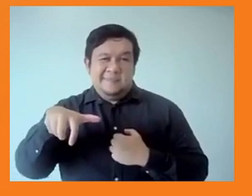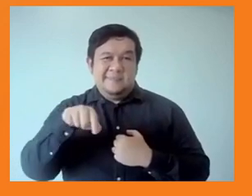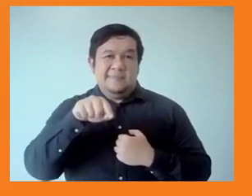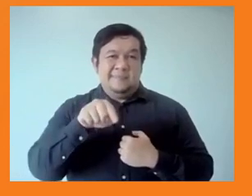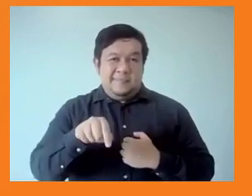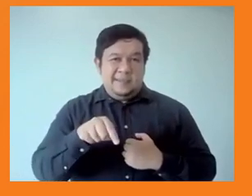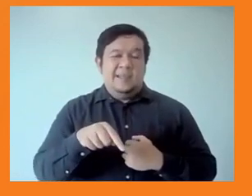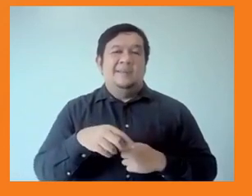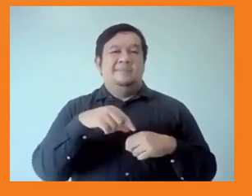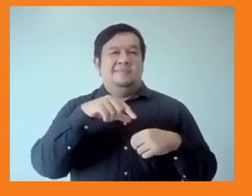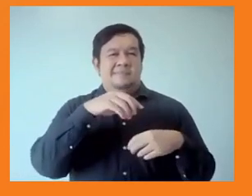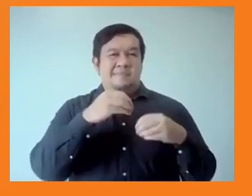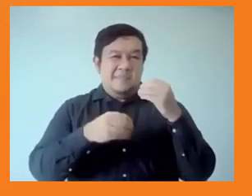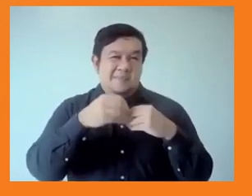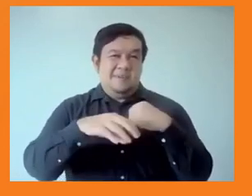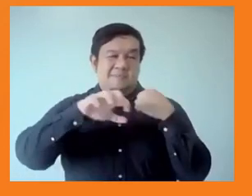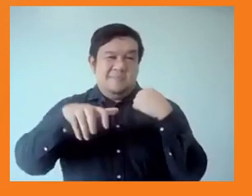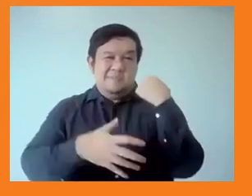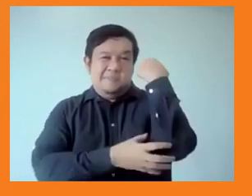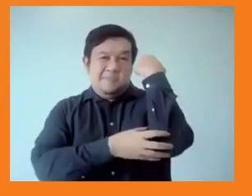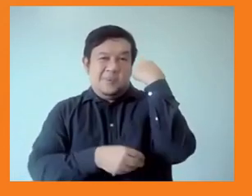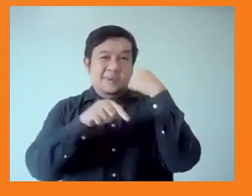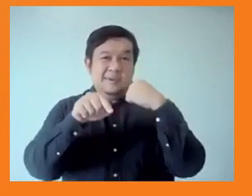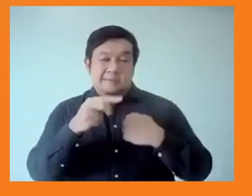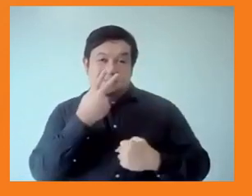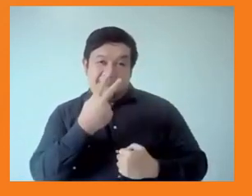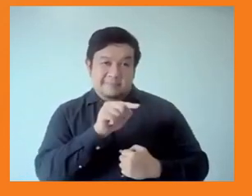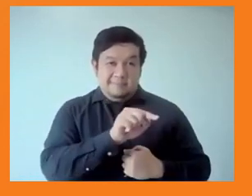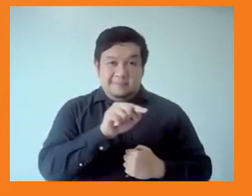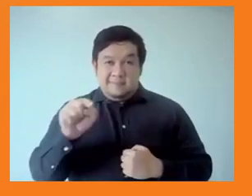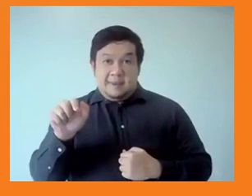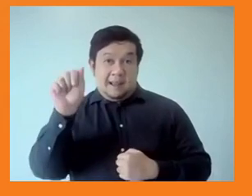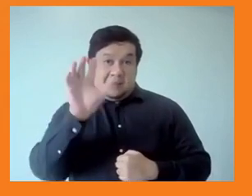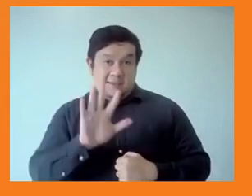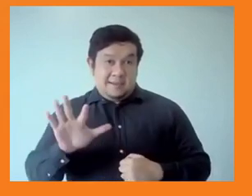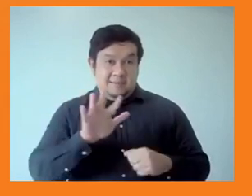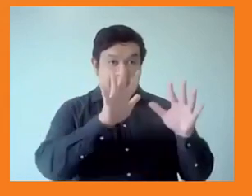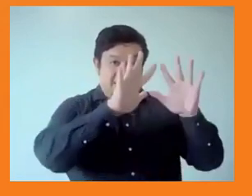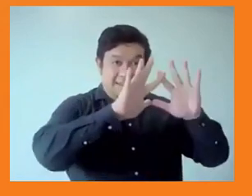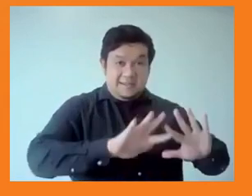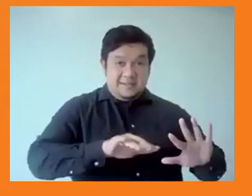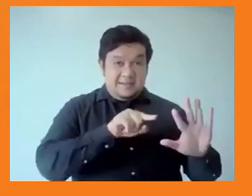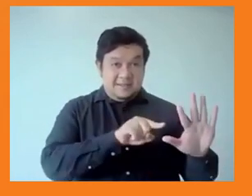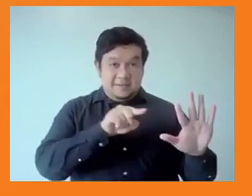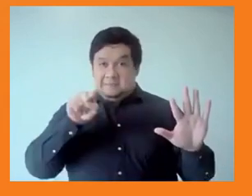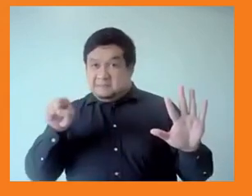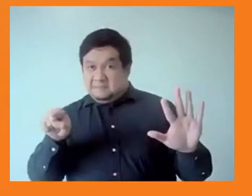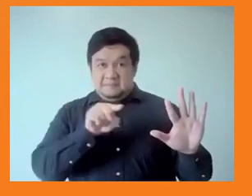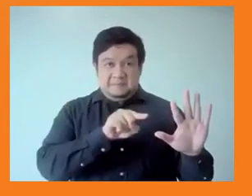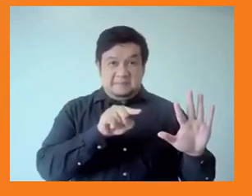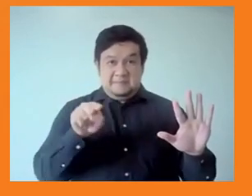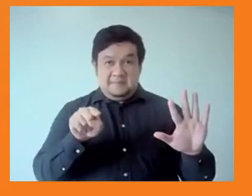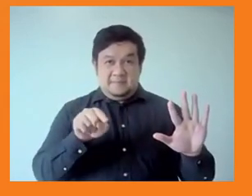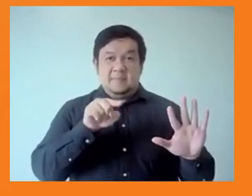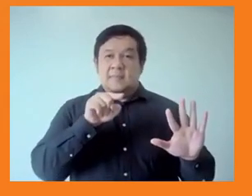Central Asia does very well on social protection, having had a long tradition of providing widespread social protection to its citizens. And